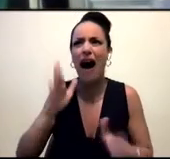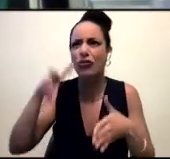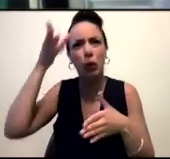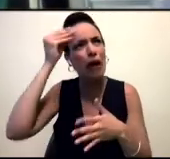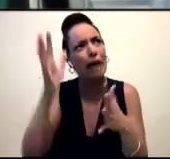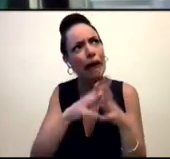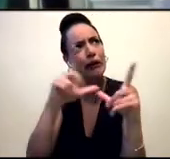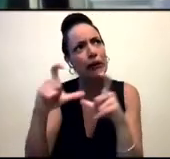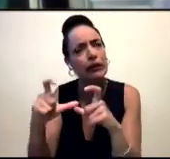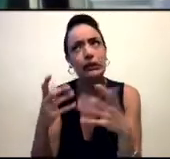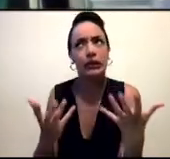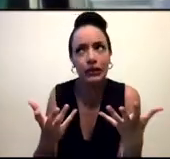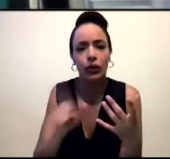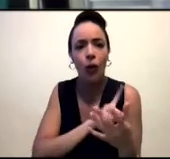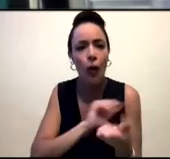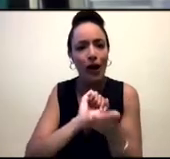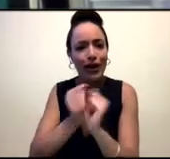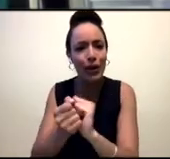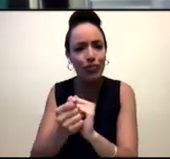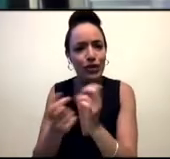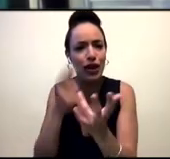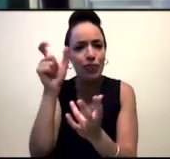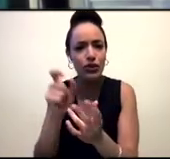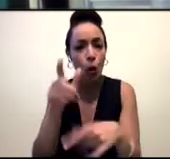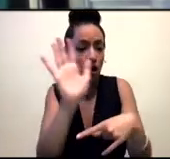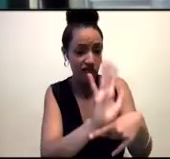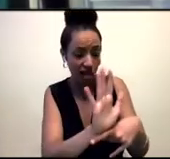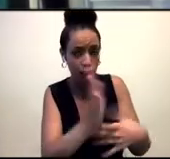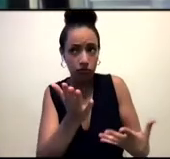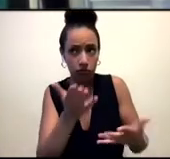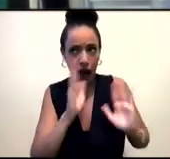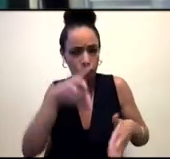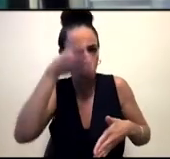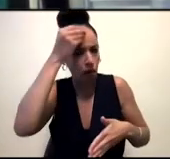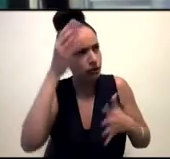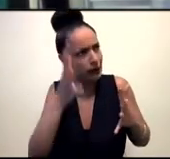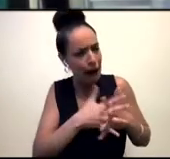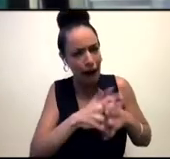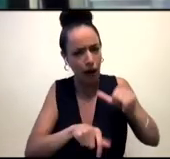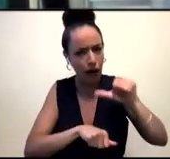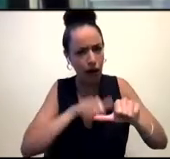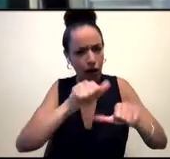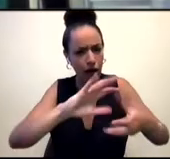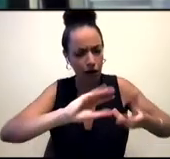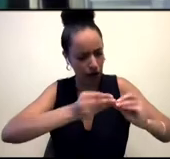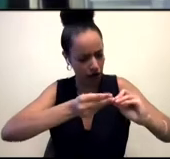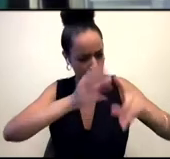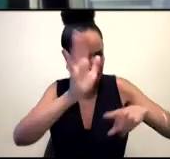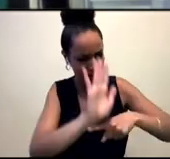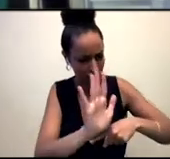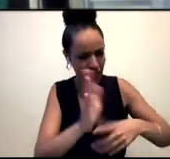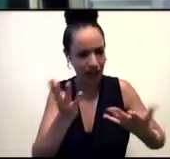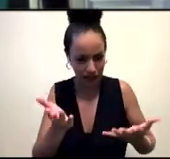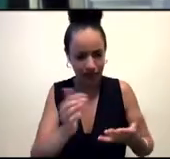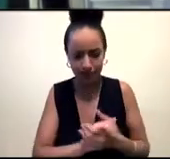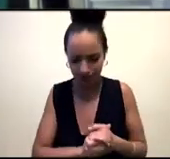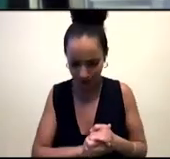or collaborate with someone, you know, like this is a film. I guess I got to learn how to do that. Like it's very much that for me. And it's a lot